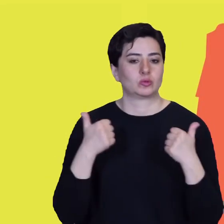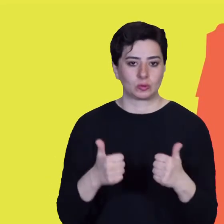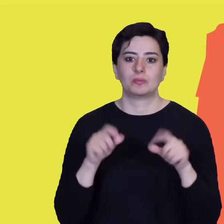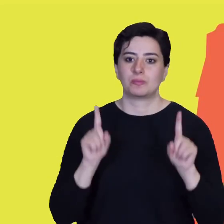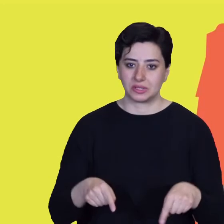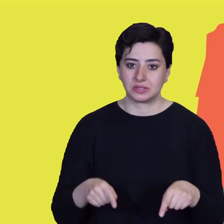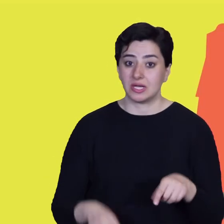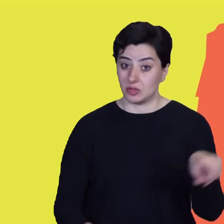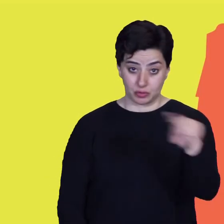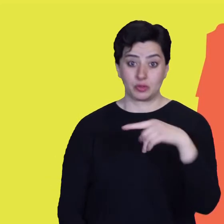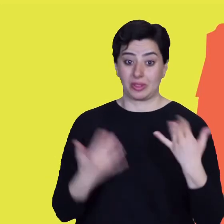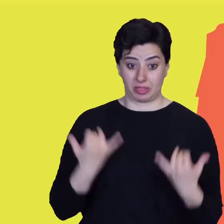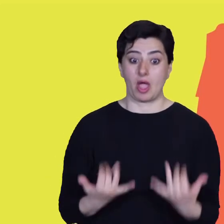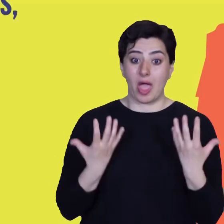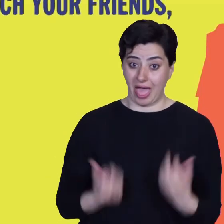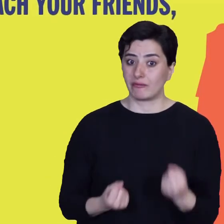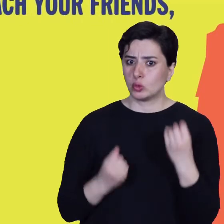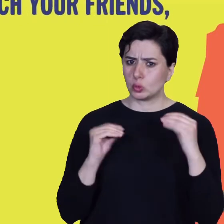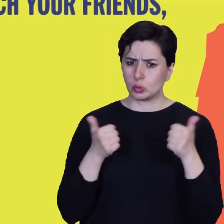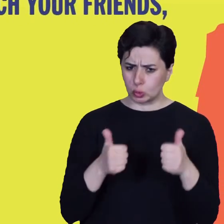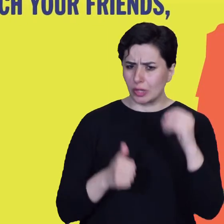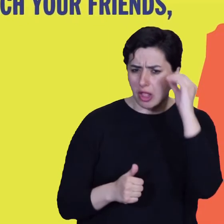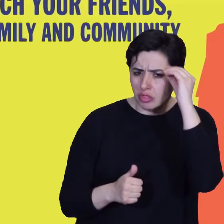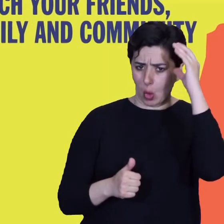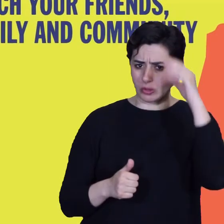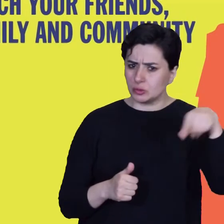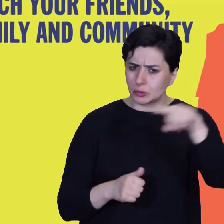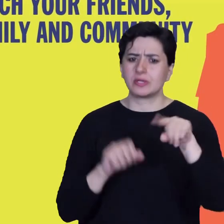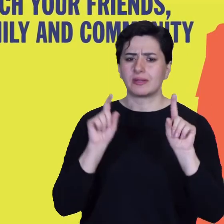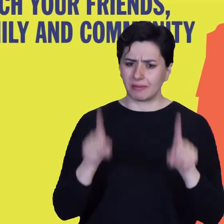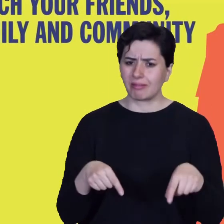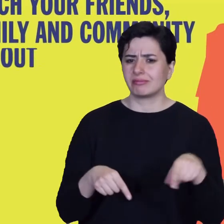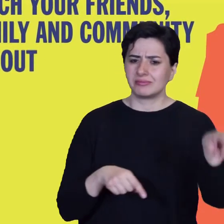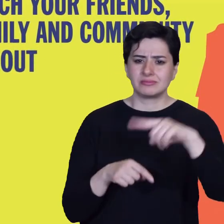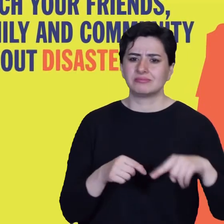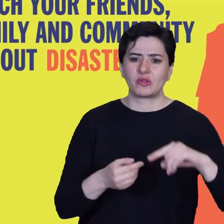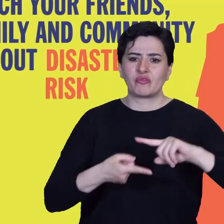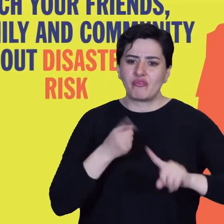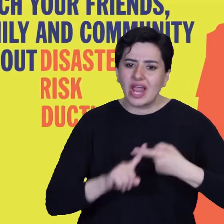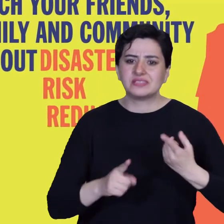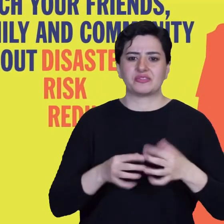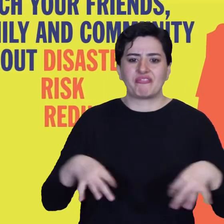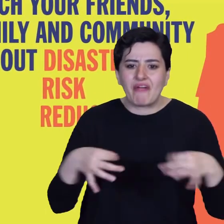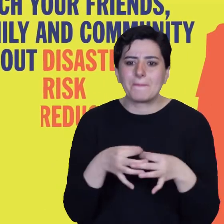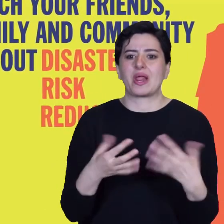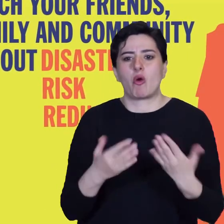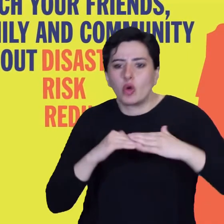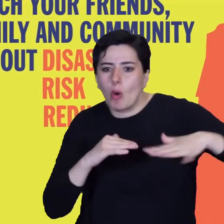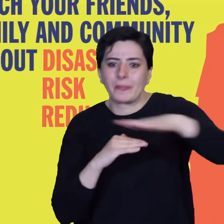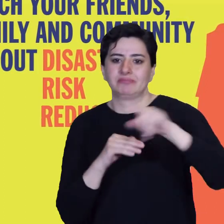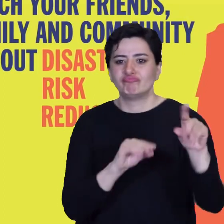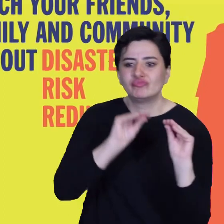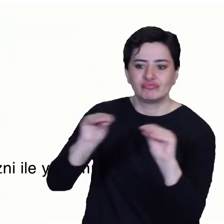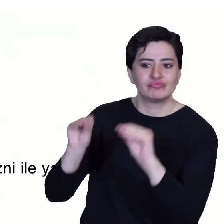superpower of knowledge and teach your friends, family and community about disaster risk reduction. A hand that extends a book